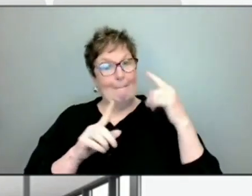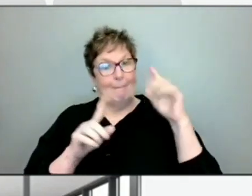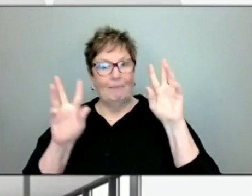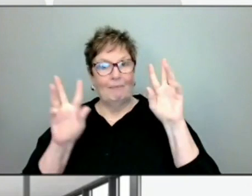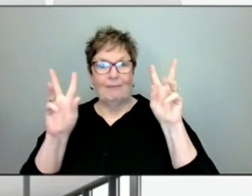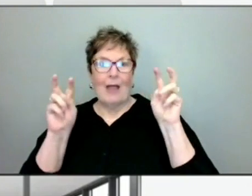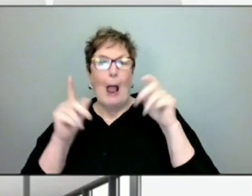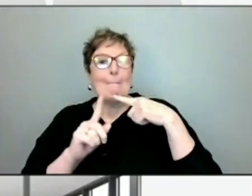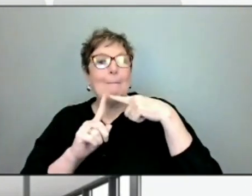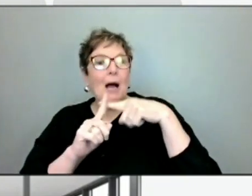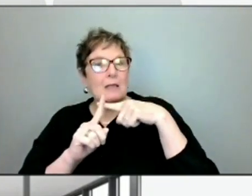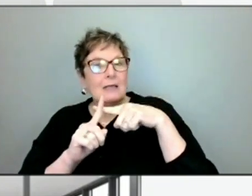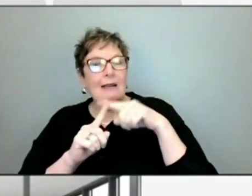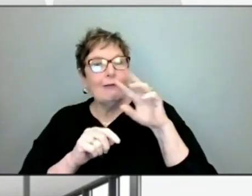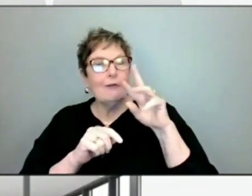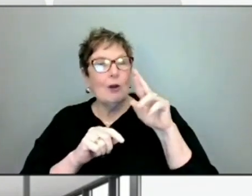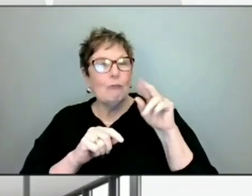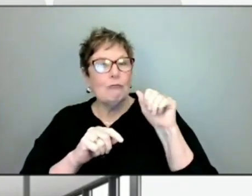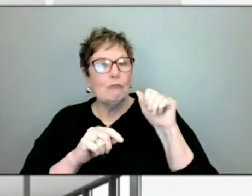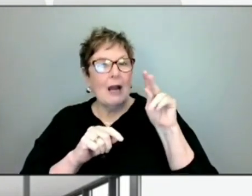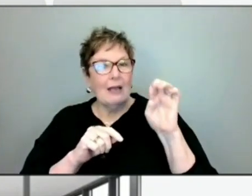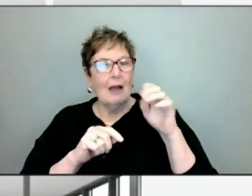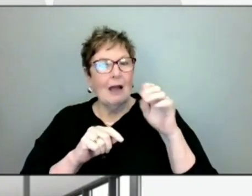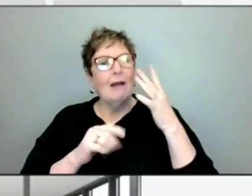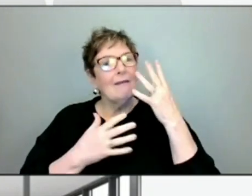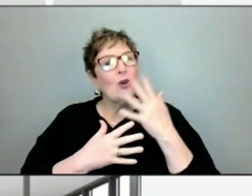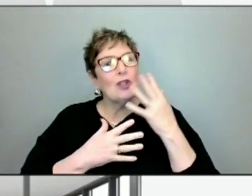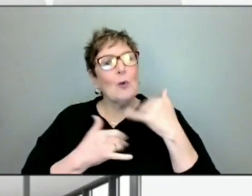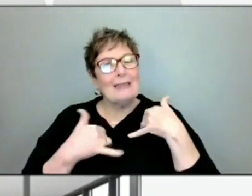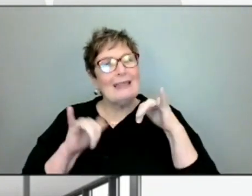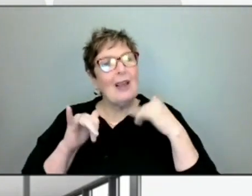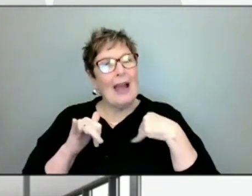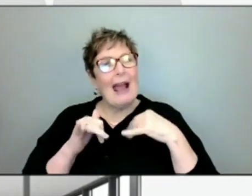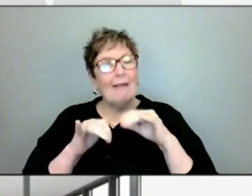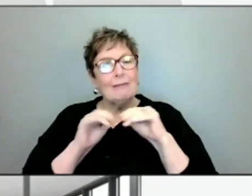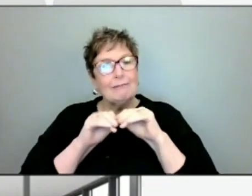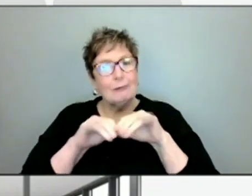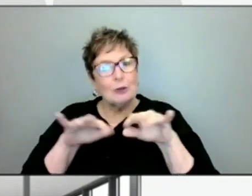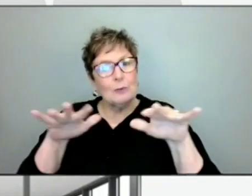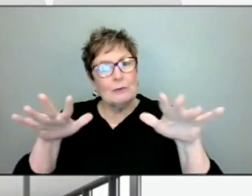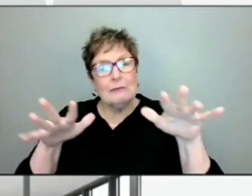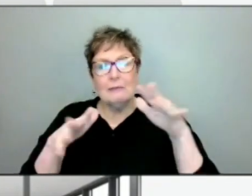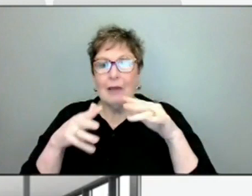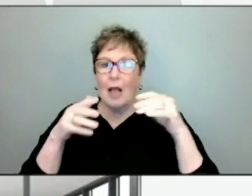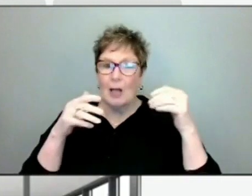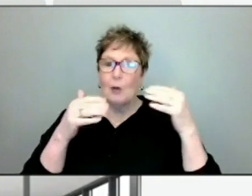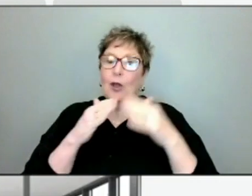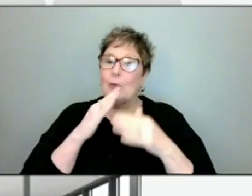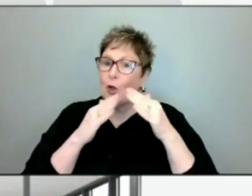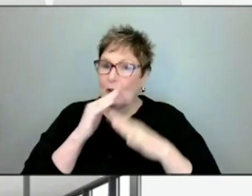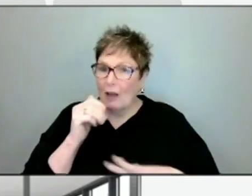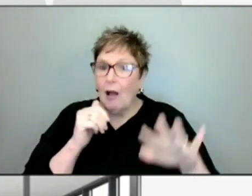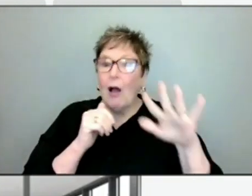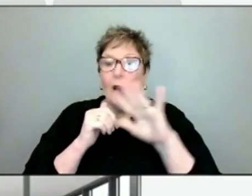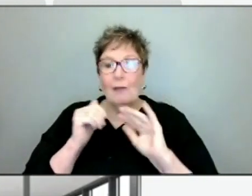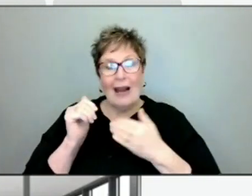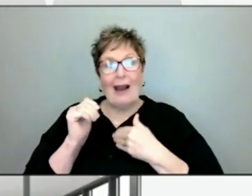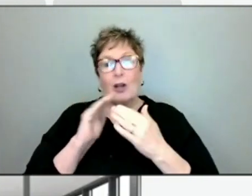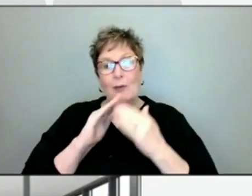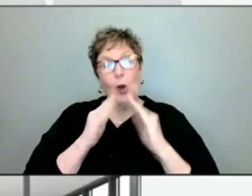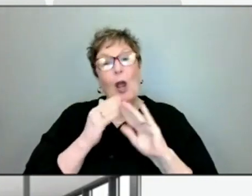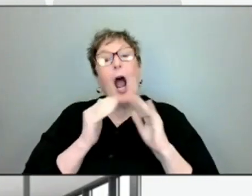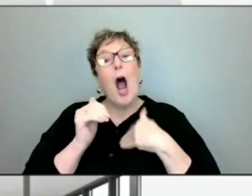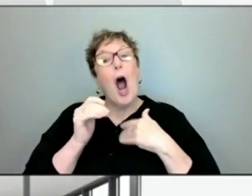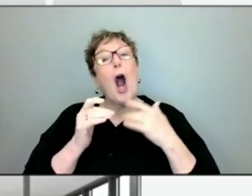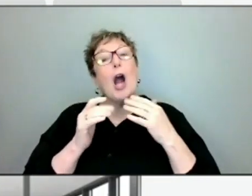Unfortunately, as I mentioned, we're still in widespread community involvement with this virus. But we are seeing our numbers